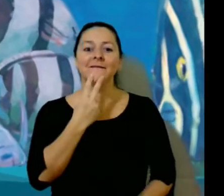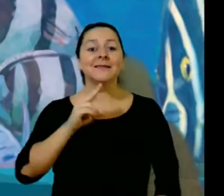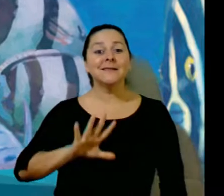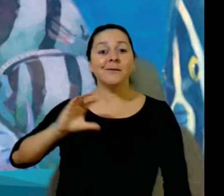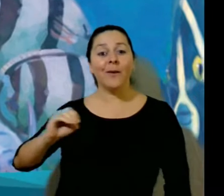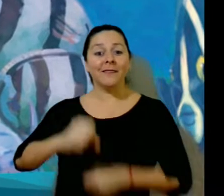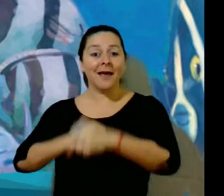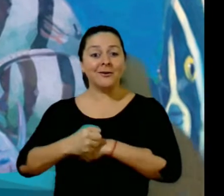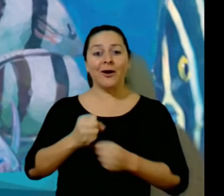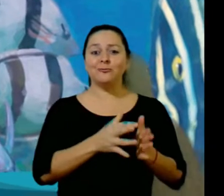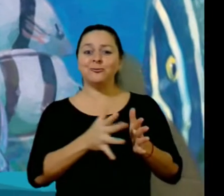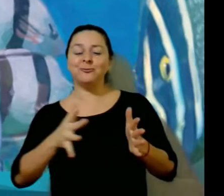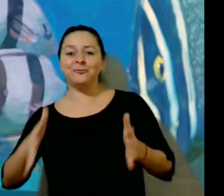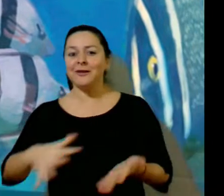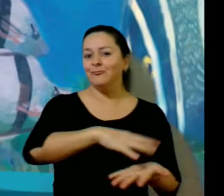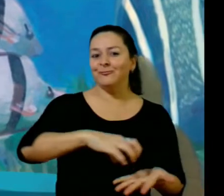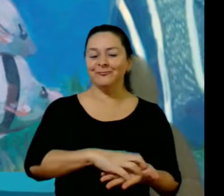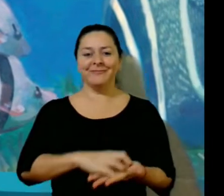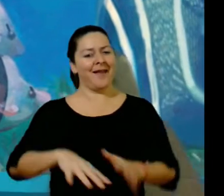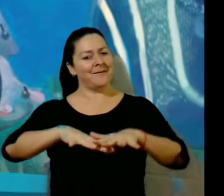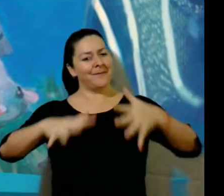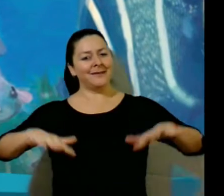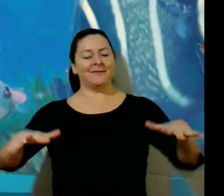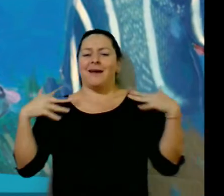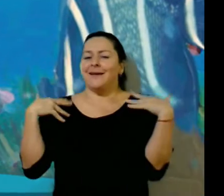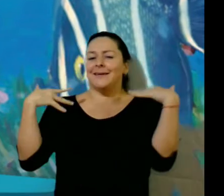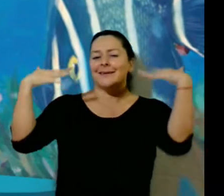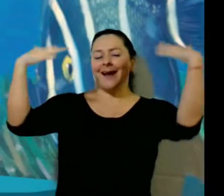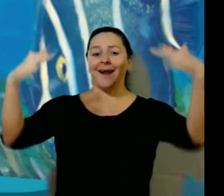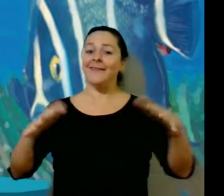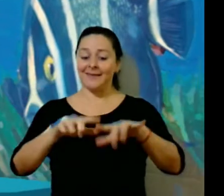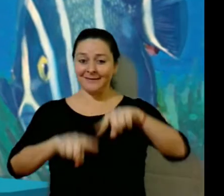survival is fundamental for the health and happiness of planet Earth.